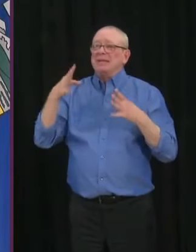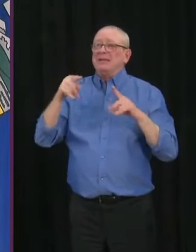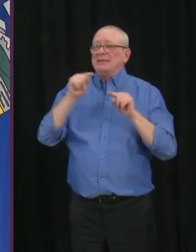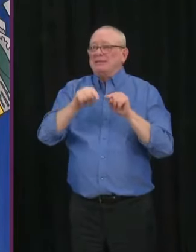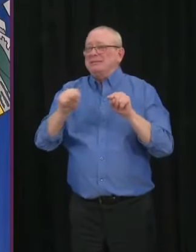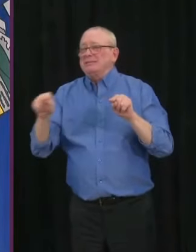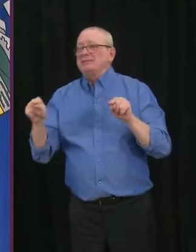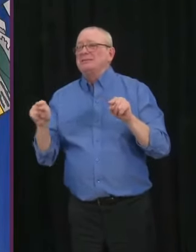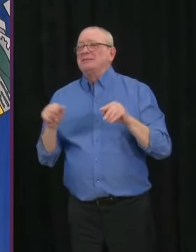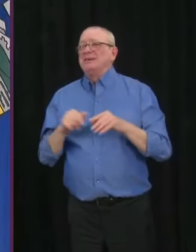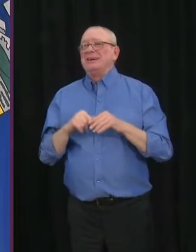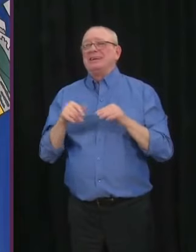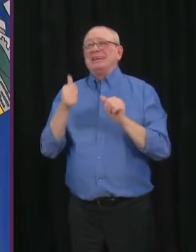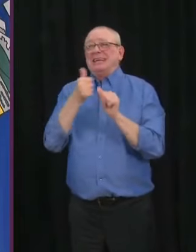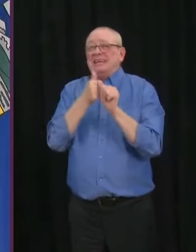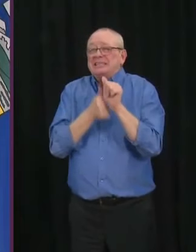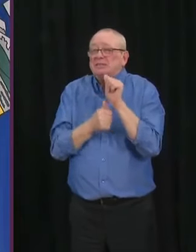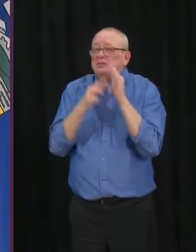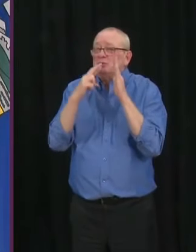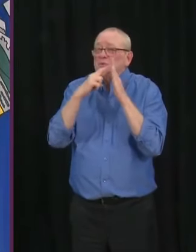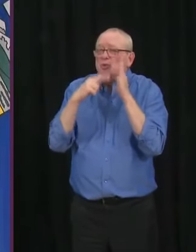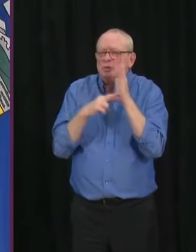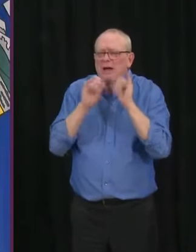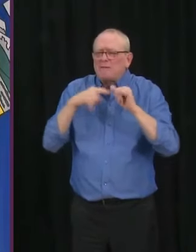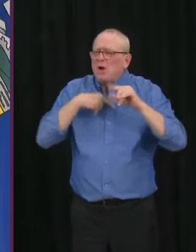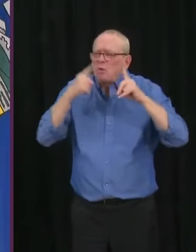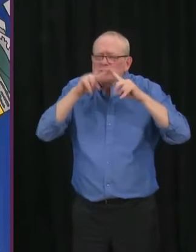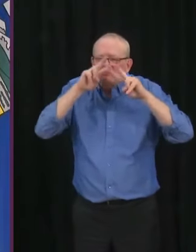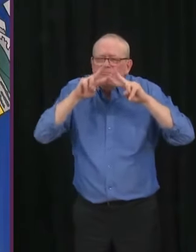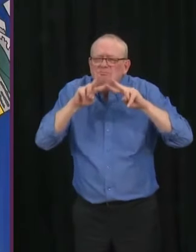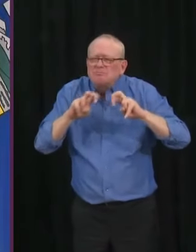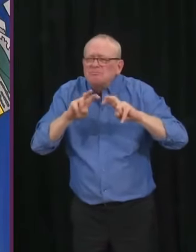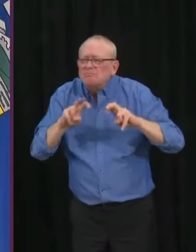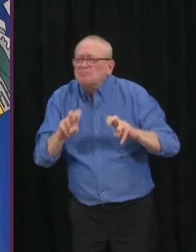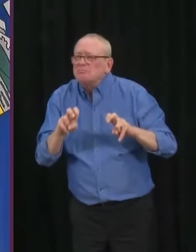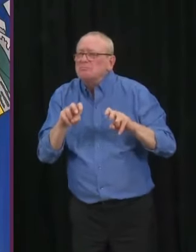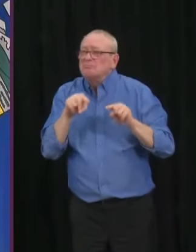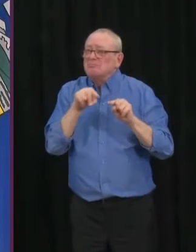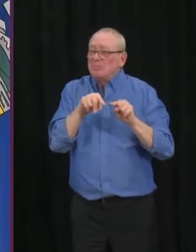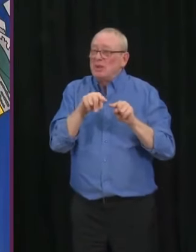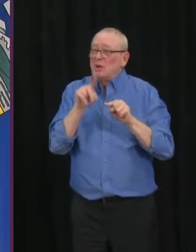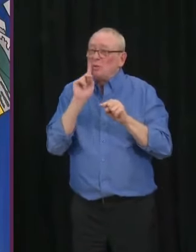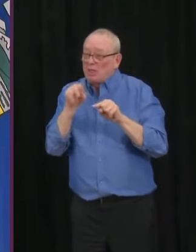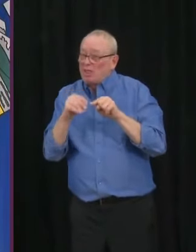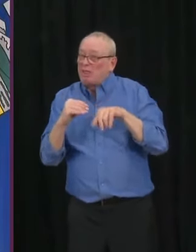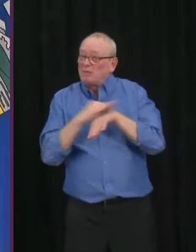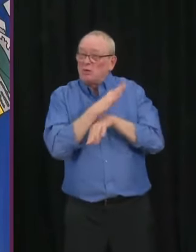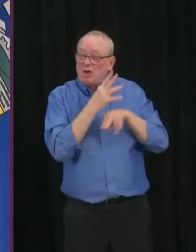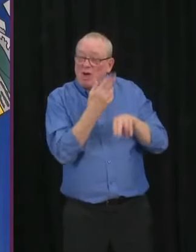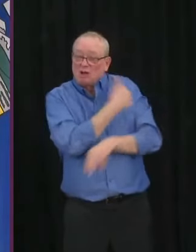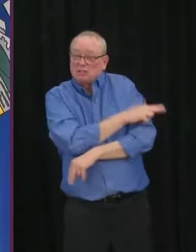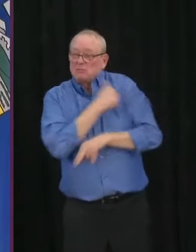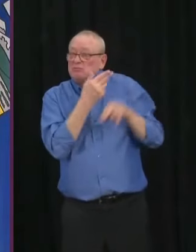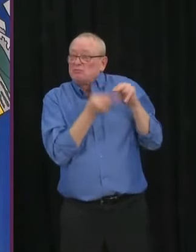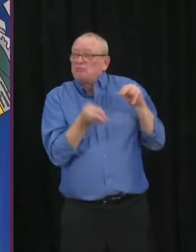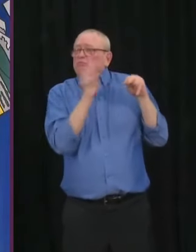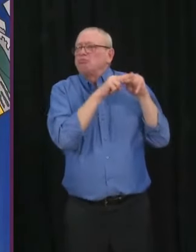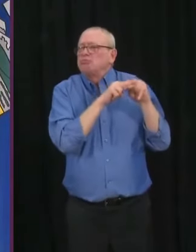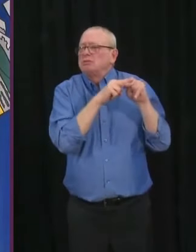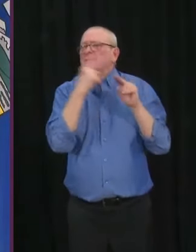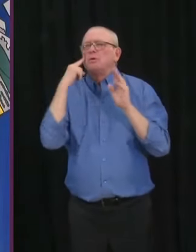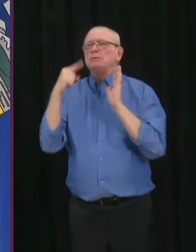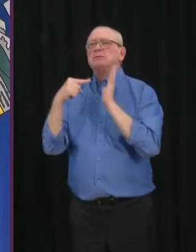to look at those levels of risk. Obviously, outdoor gatherings have a different level of risk than indoor gatherings, as an example.